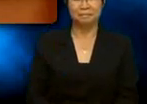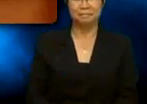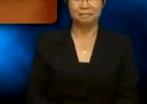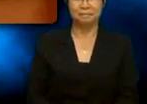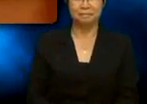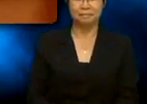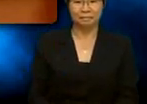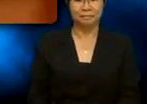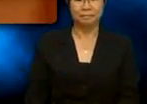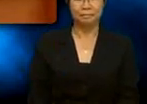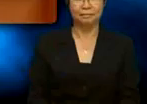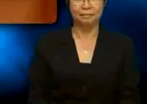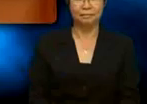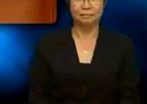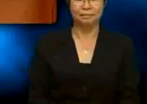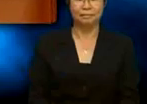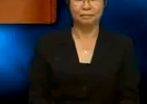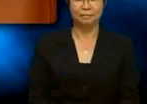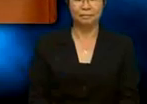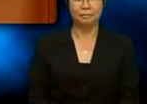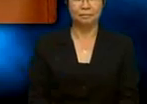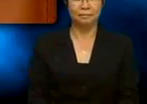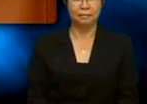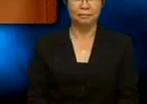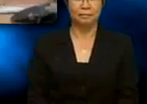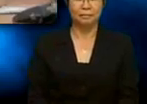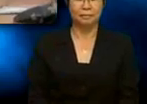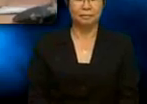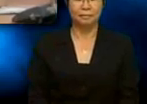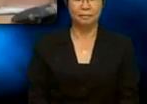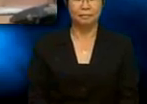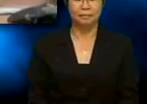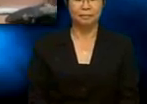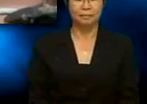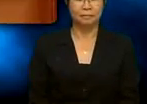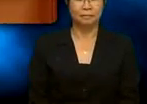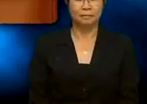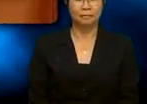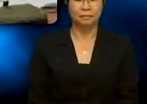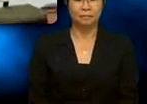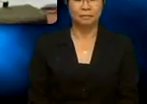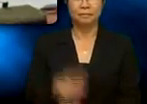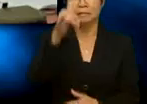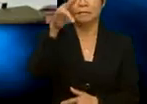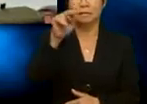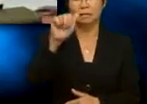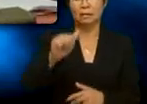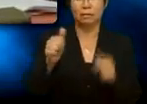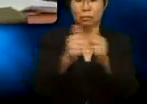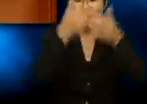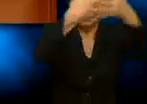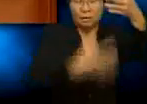Sarah, it would be good for you to know the duty of each committee member. Sure. Lina looks after the itinerary. Marvin, the bus.